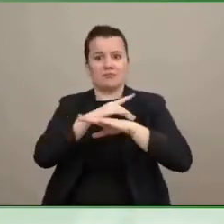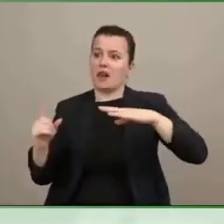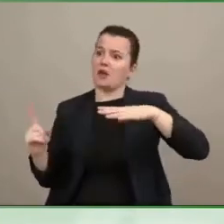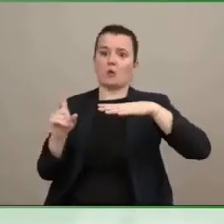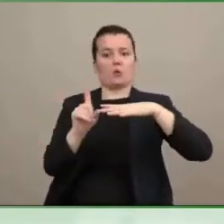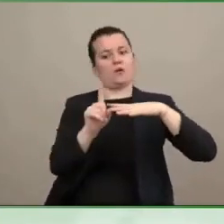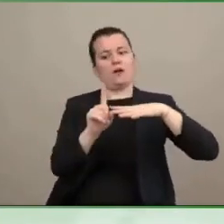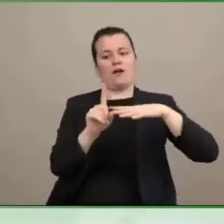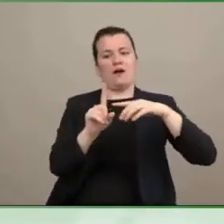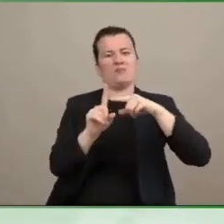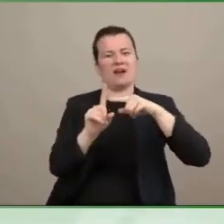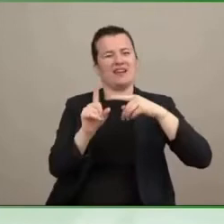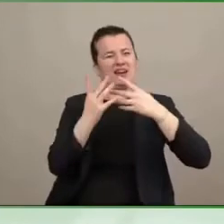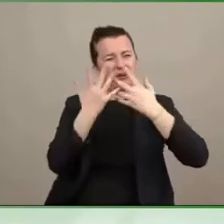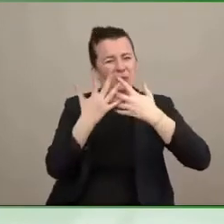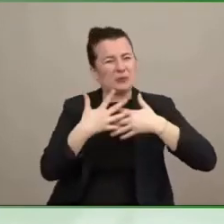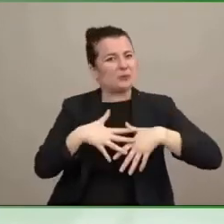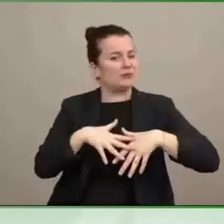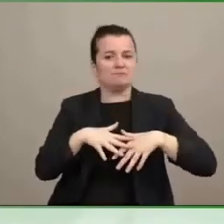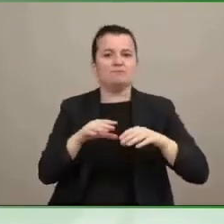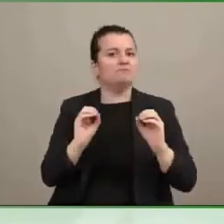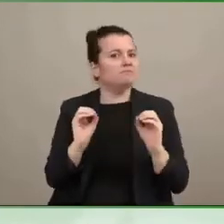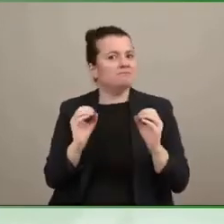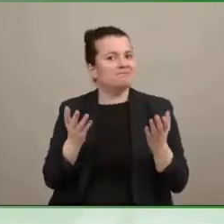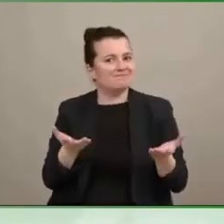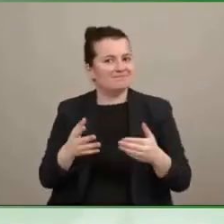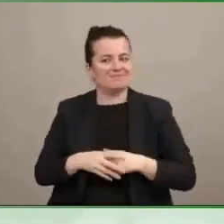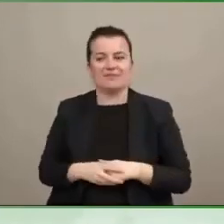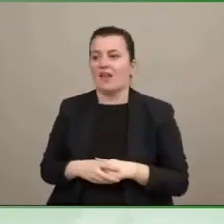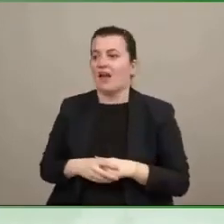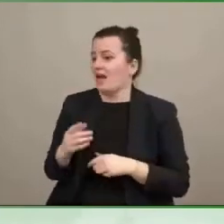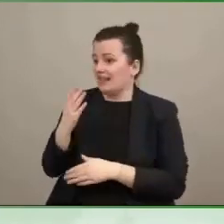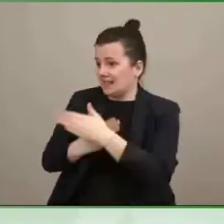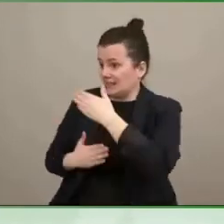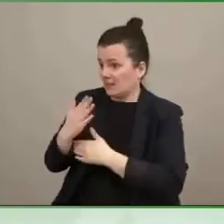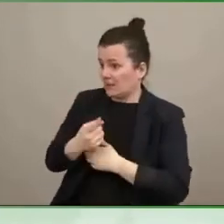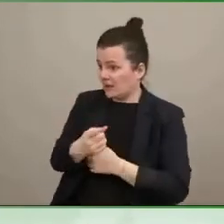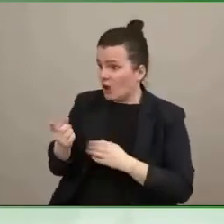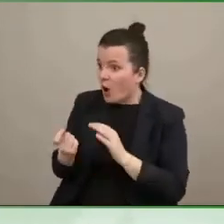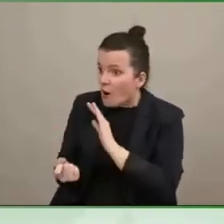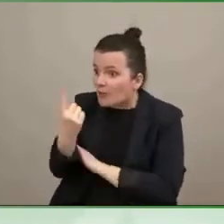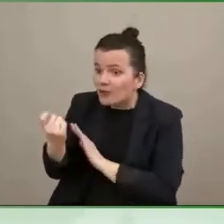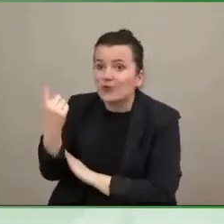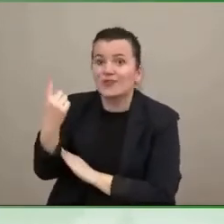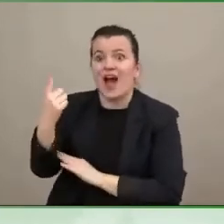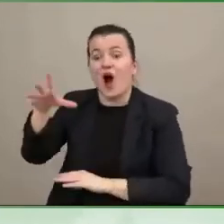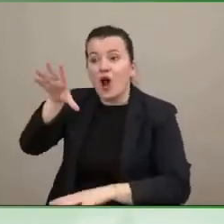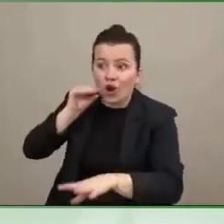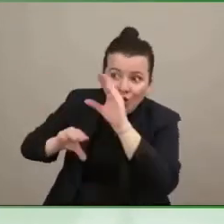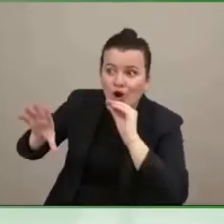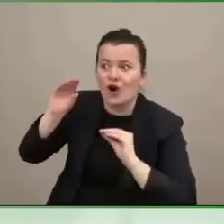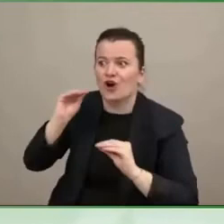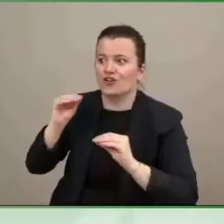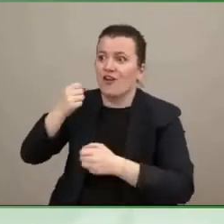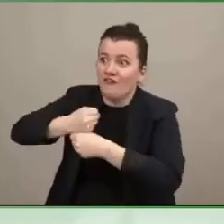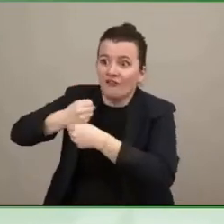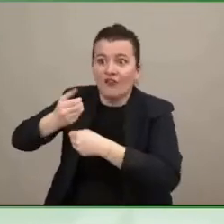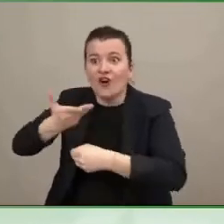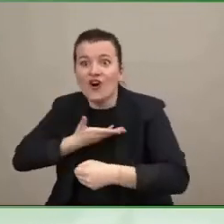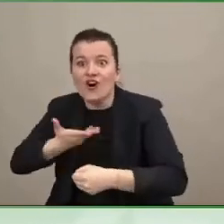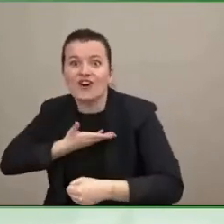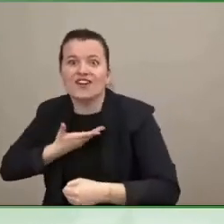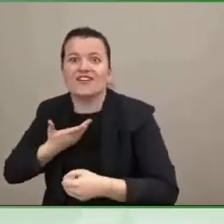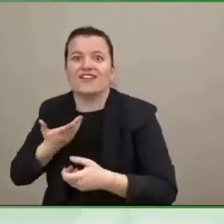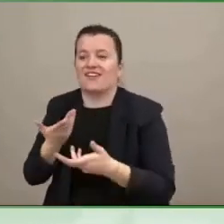People with disabilities often lack opportunities to play and learn and be employed and be active in the